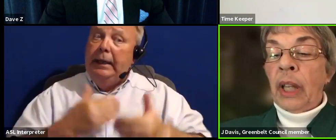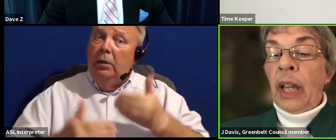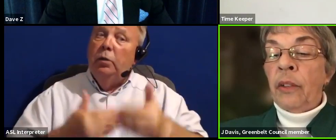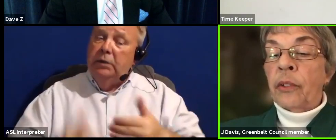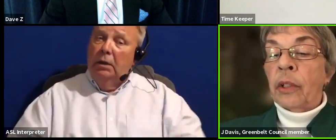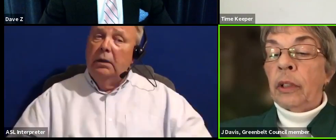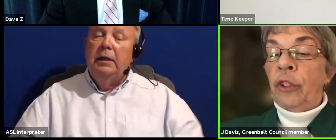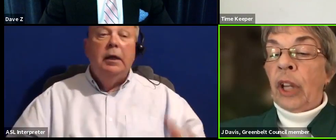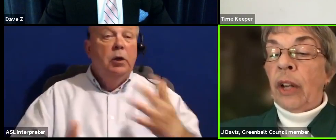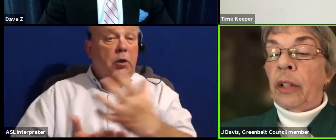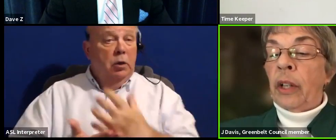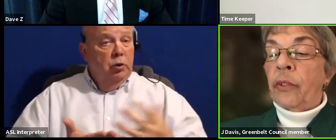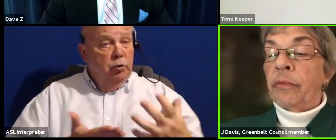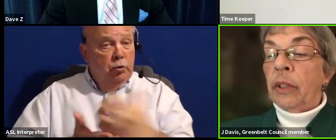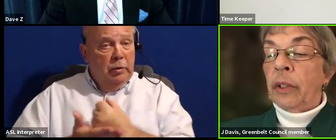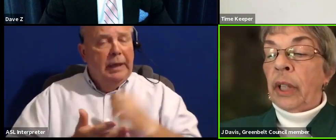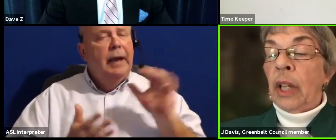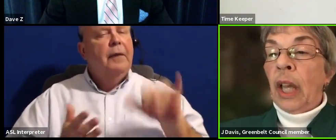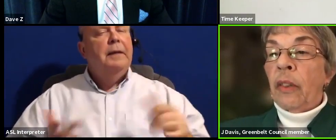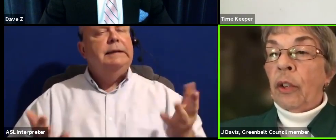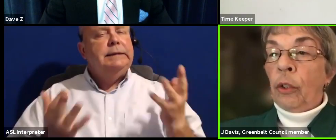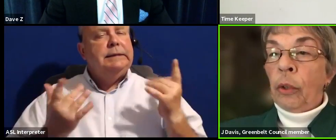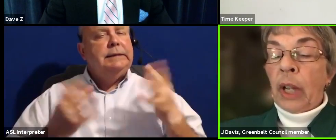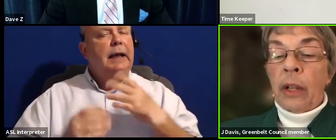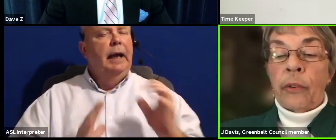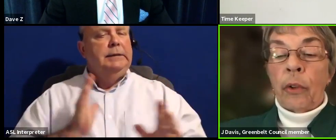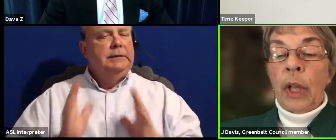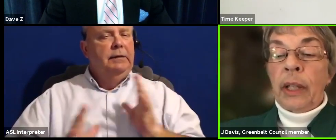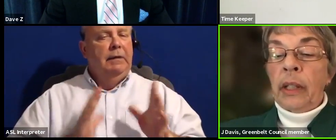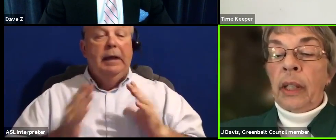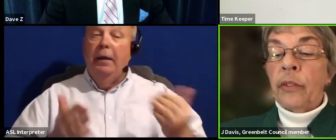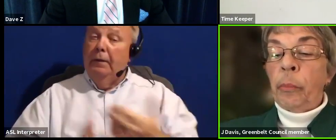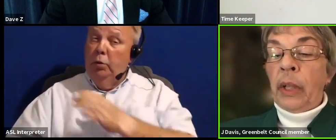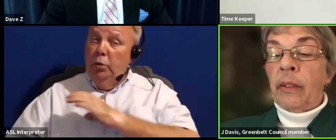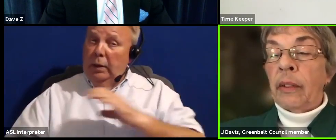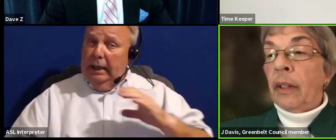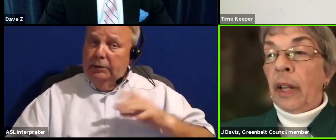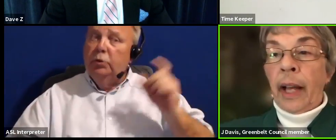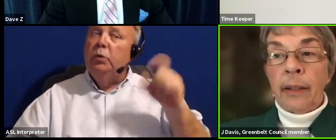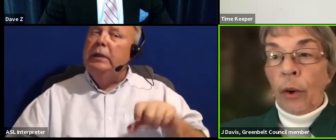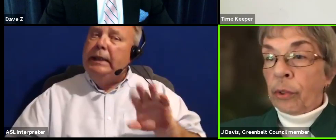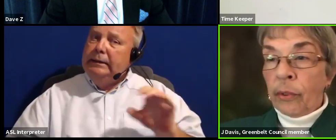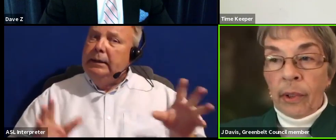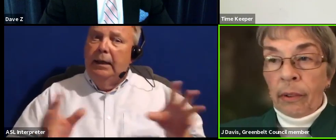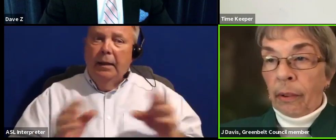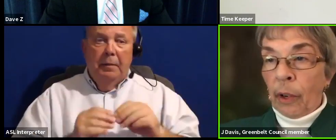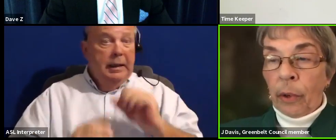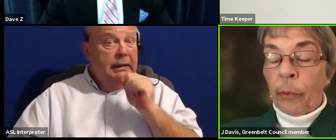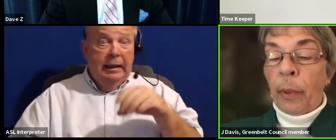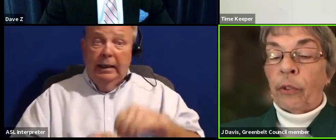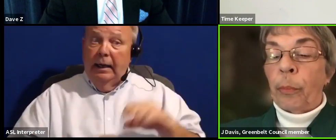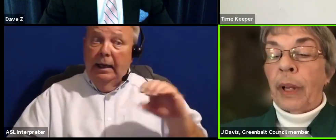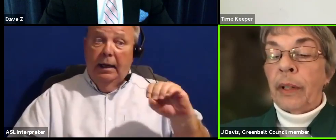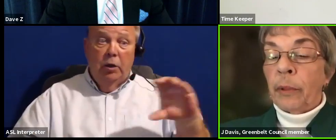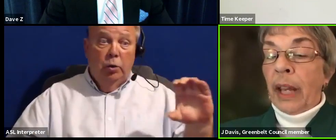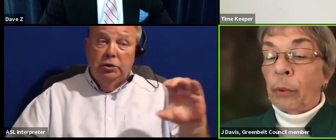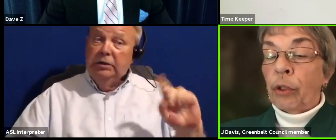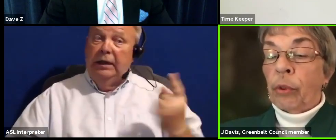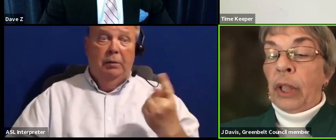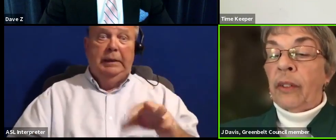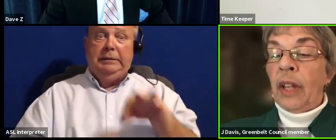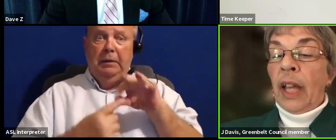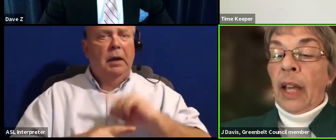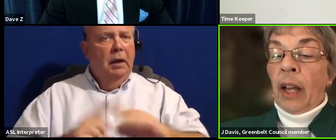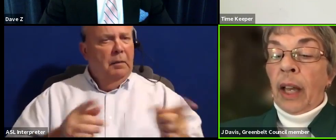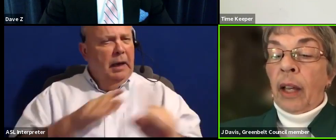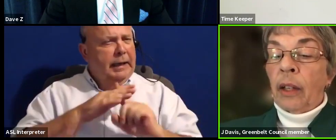To regain this collegiality and civility, the new council needs to meet not in Ocean City or anywhere special, but in a